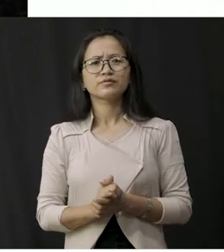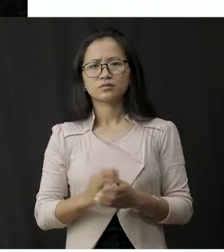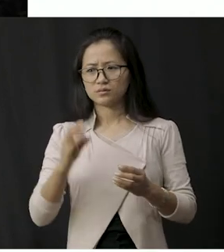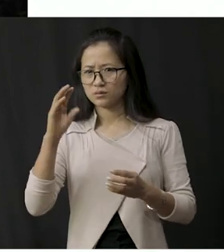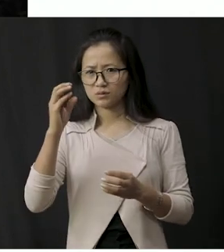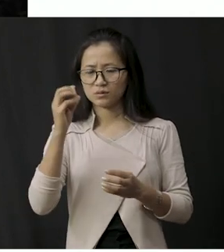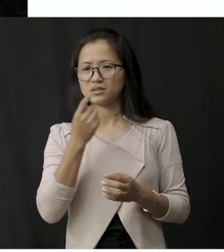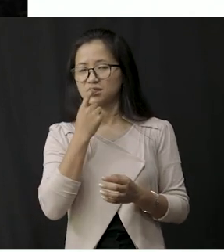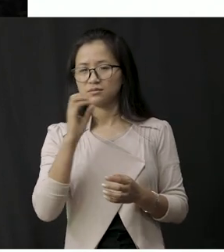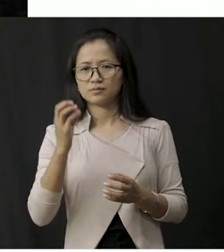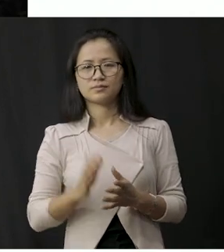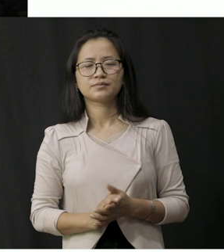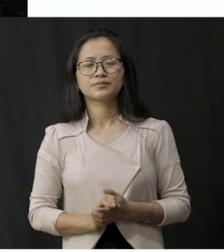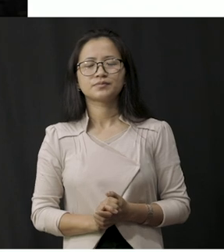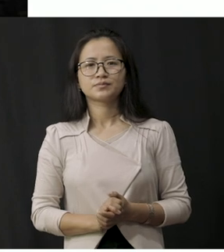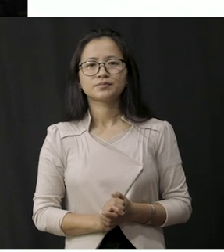the cotton plant